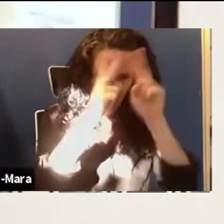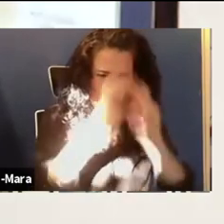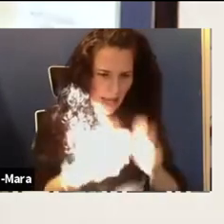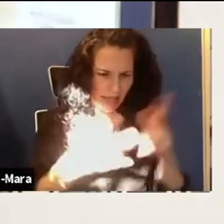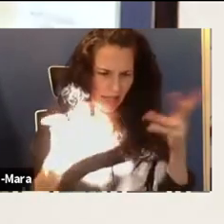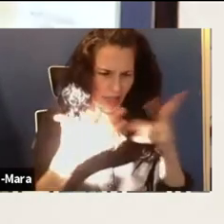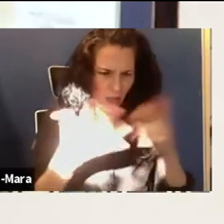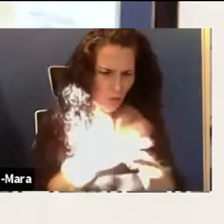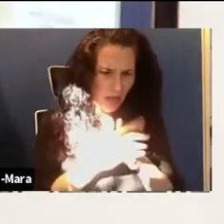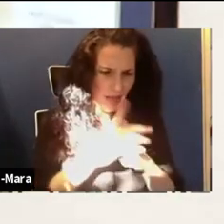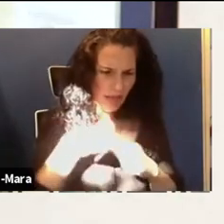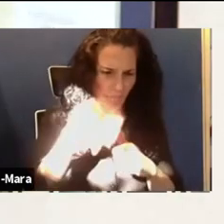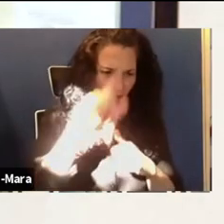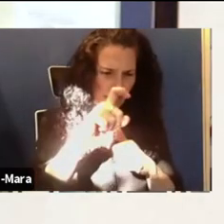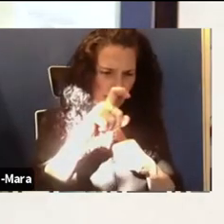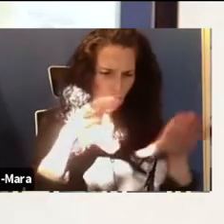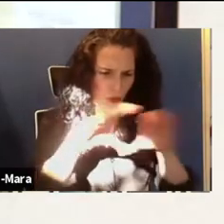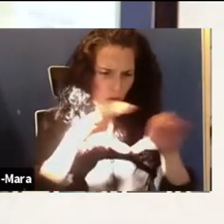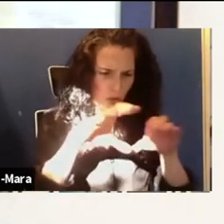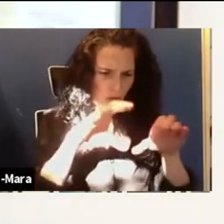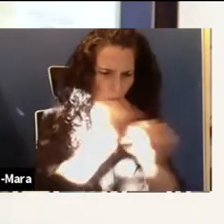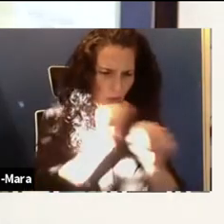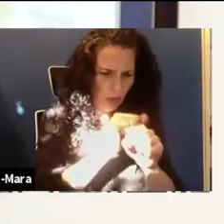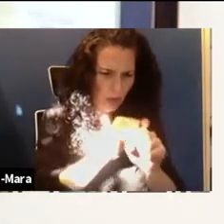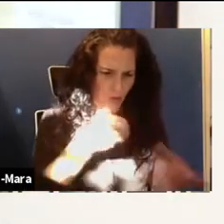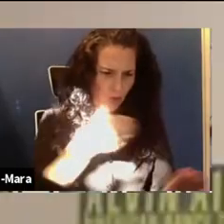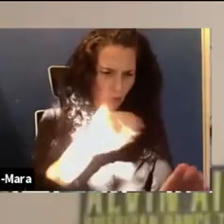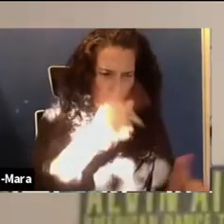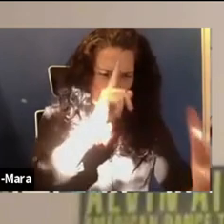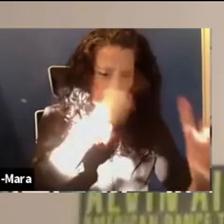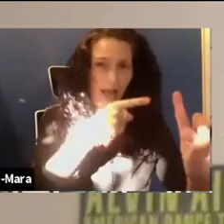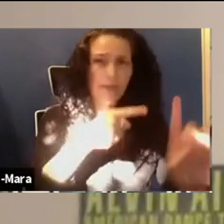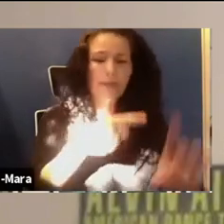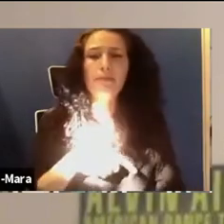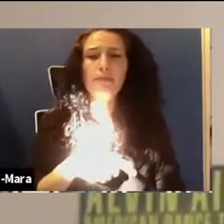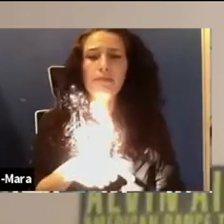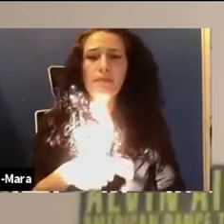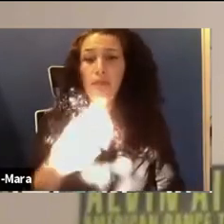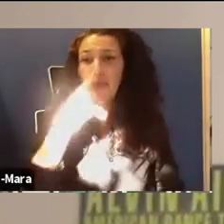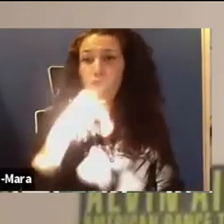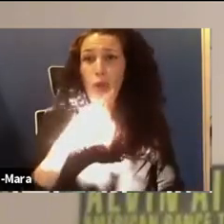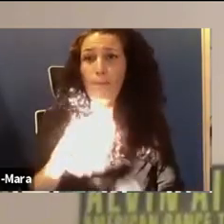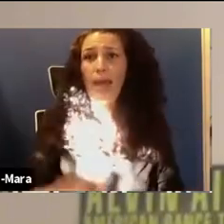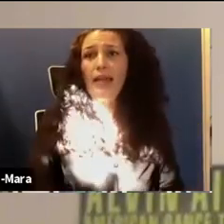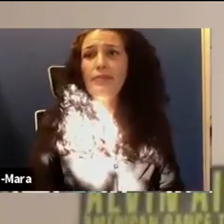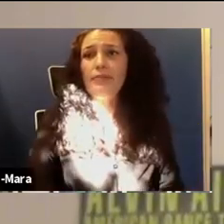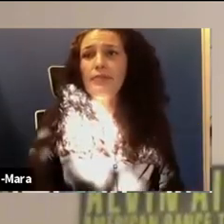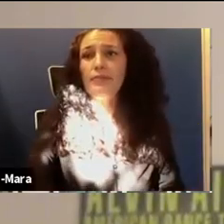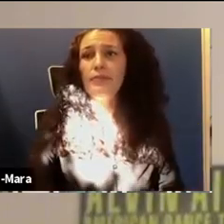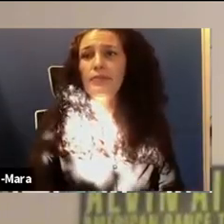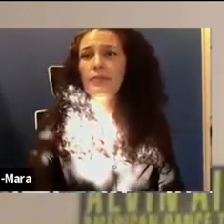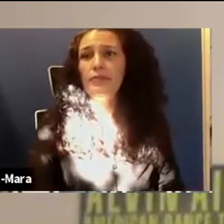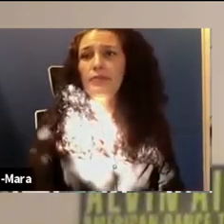might want to specifically do so that you can work towards that. If you don't mind me jumping in on your answer